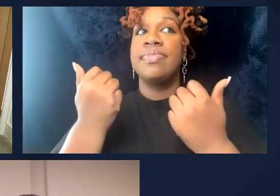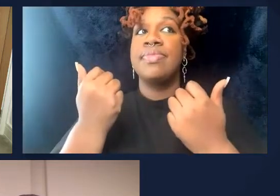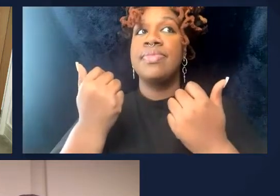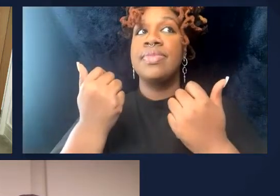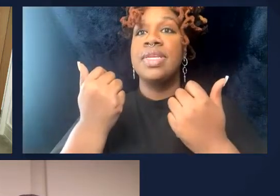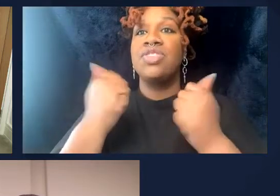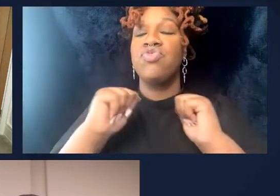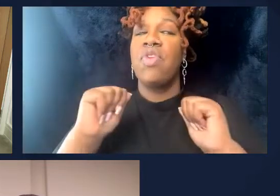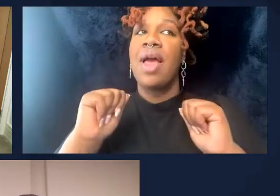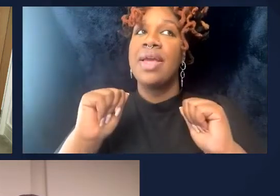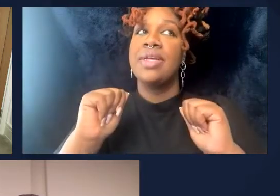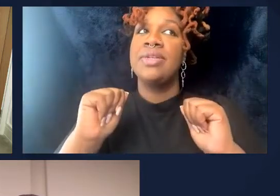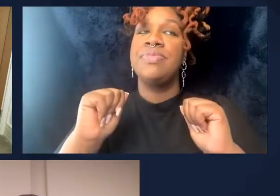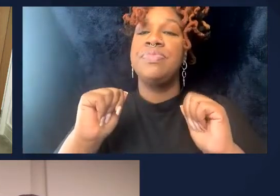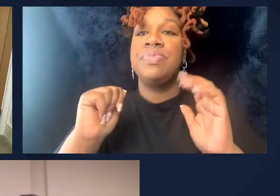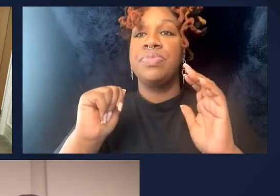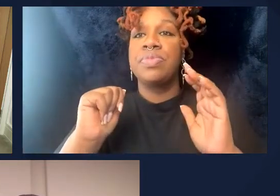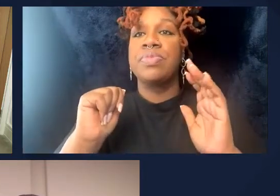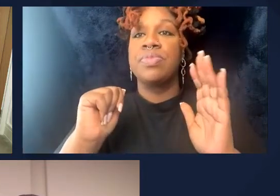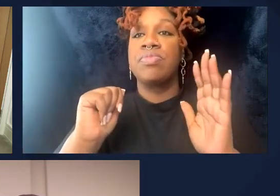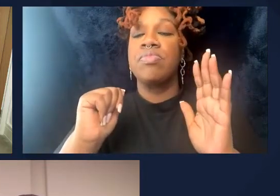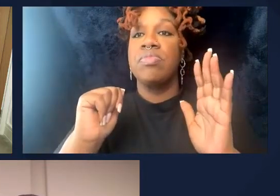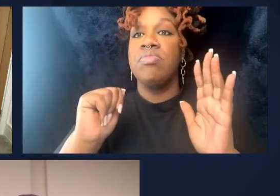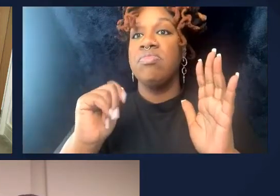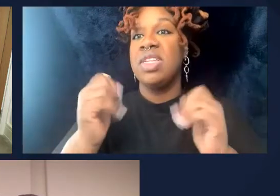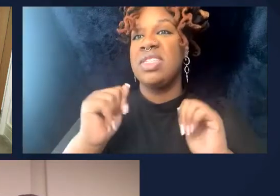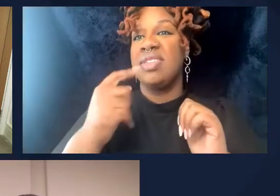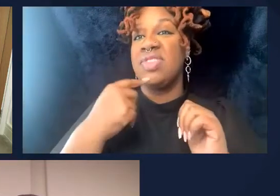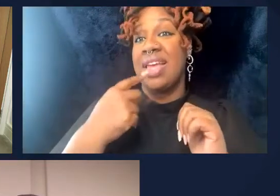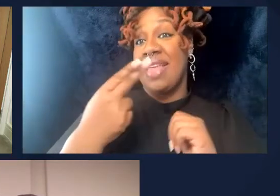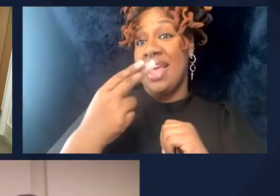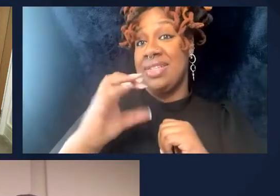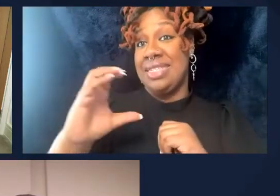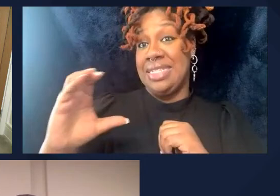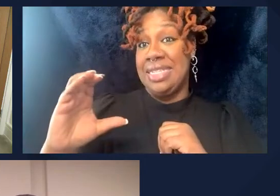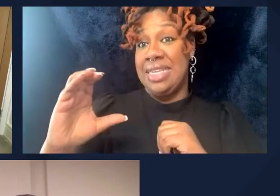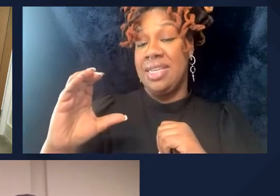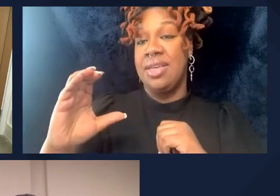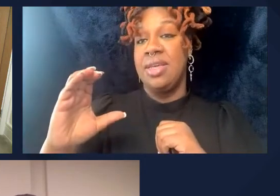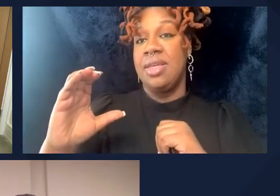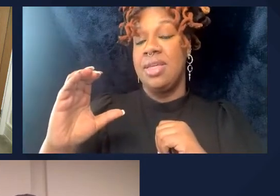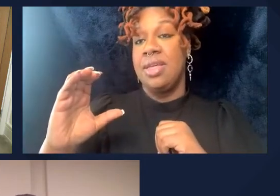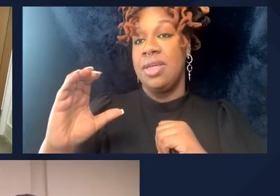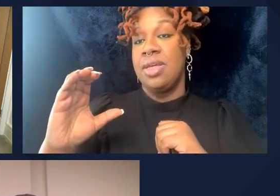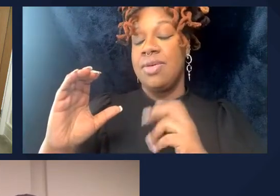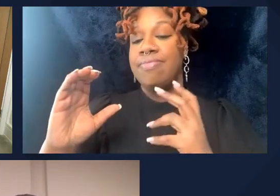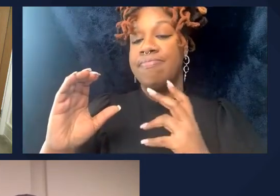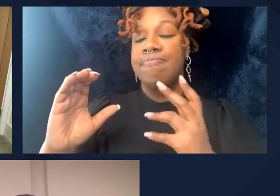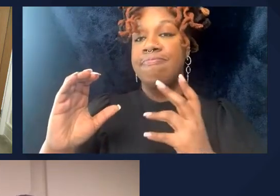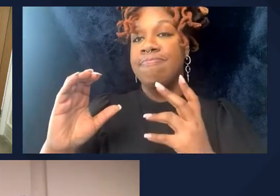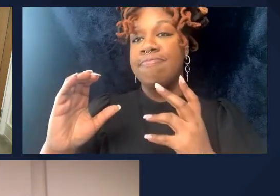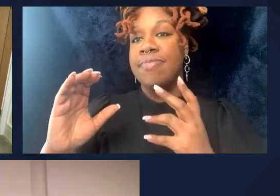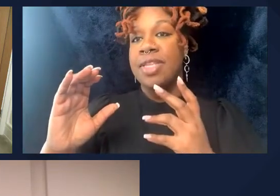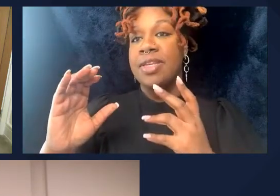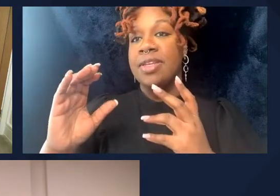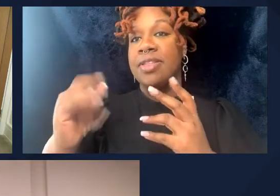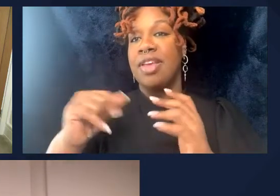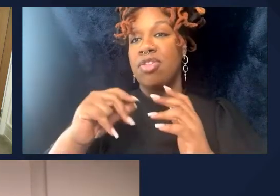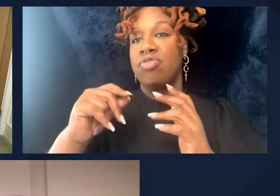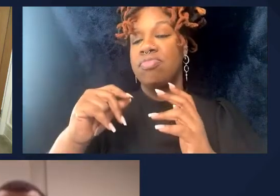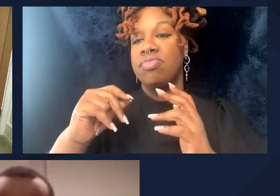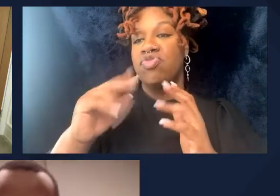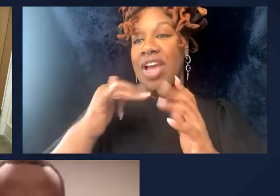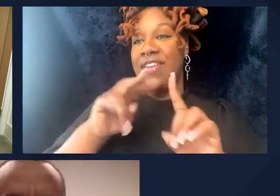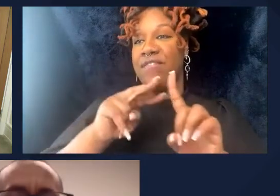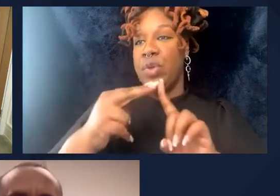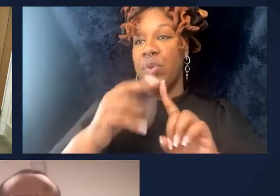actually saying that HCC or trying to looking at HCC the same way.